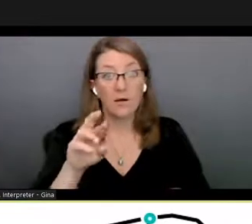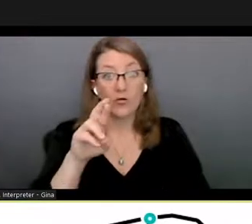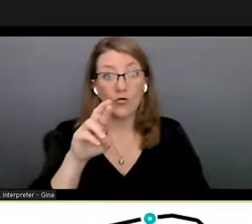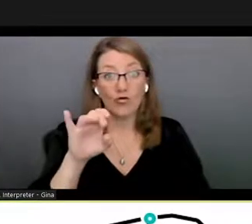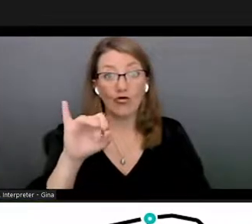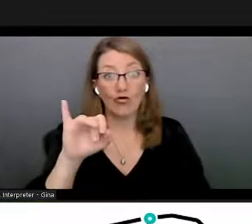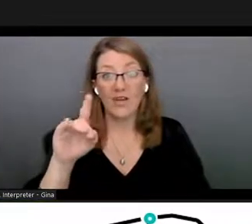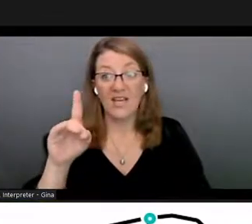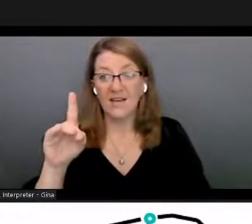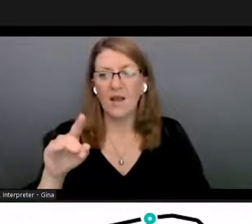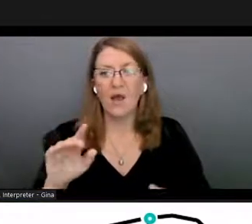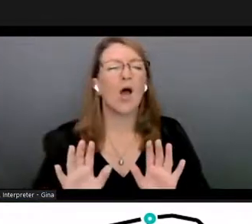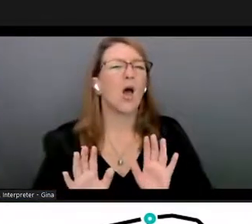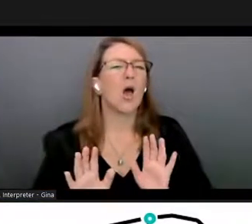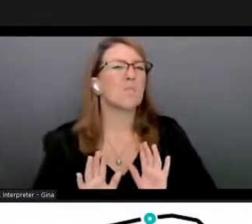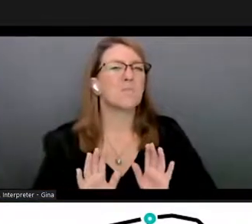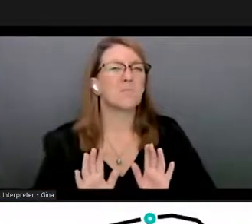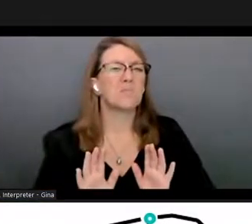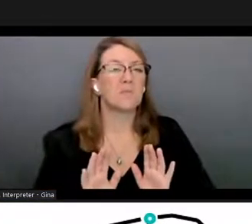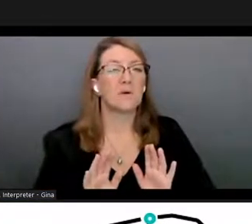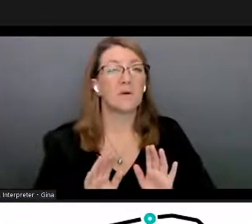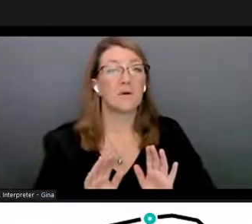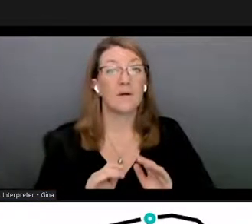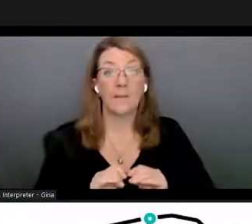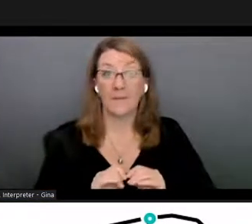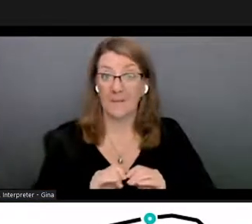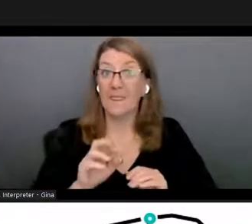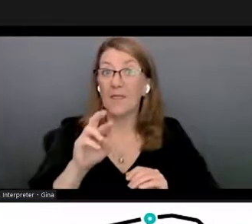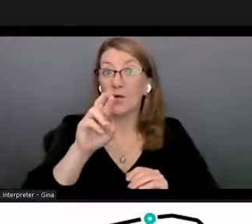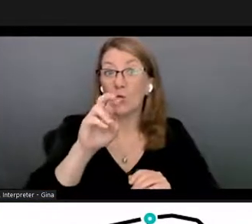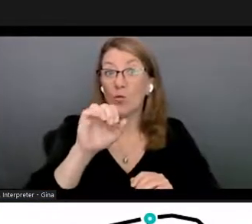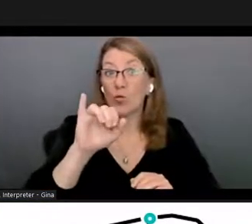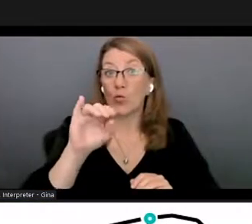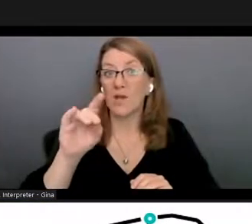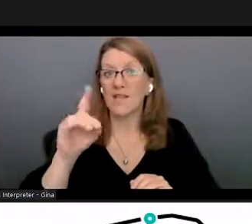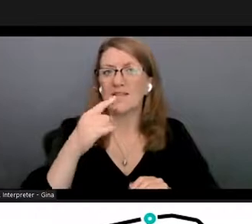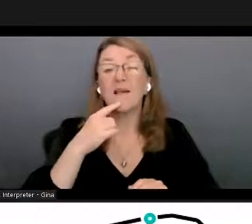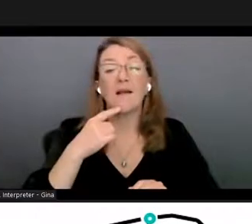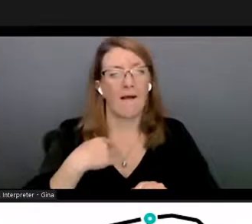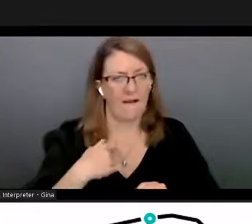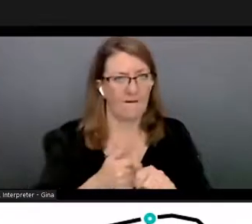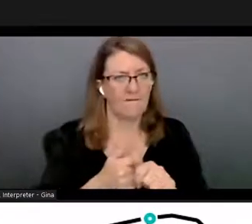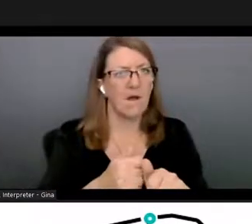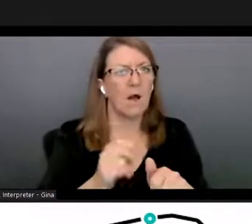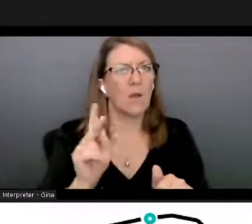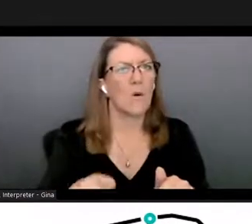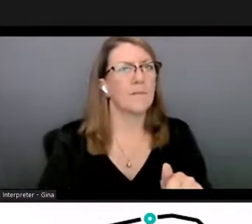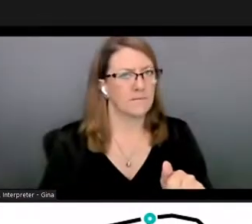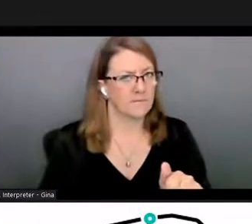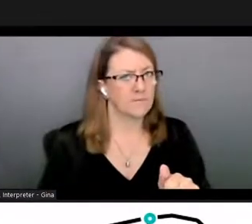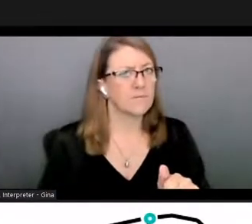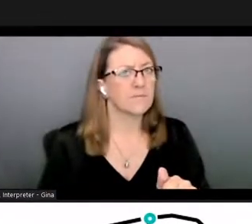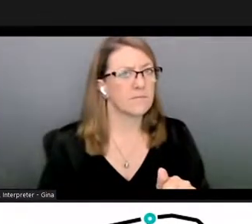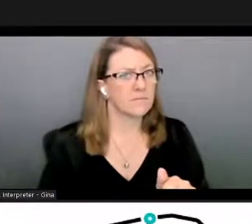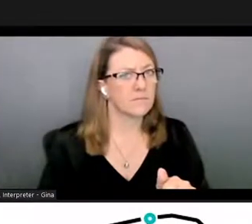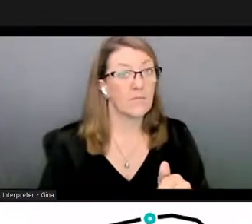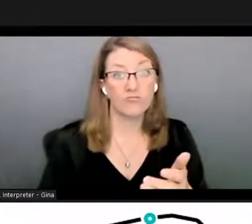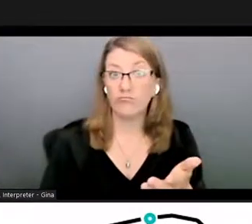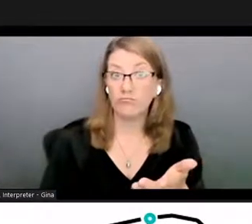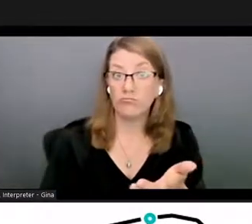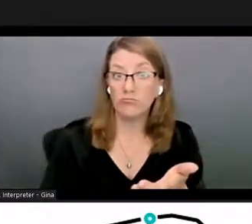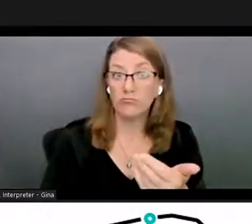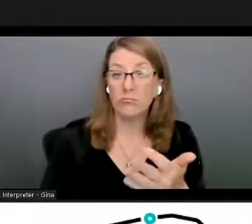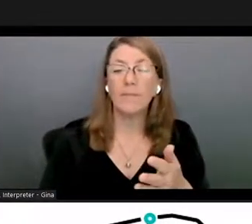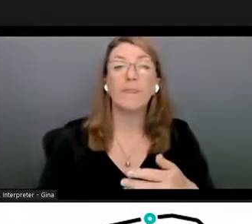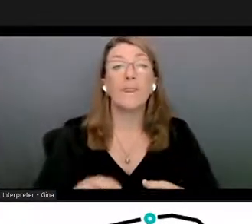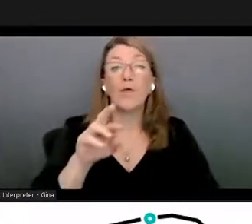i did have a follow-up actually okay um kind of related